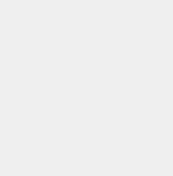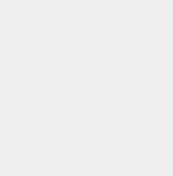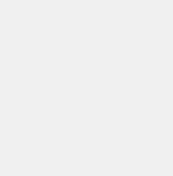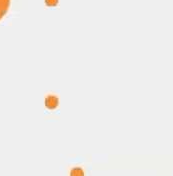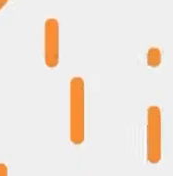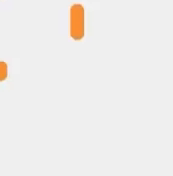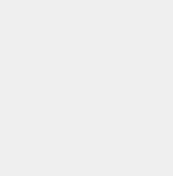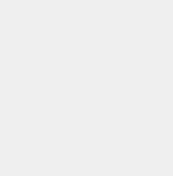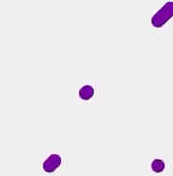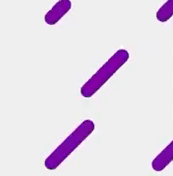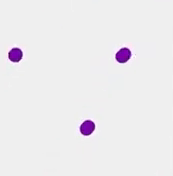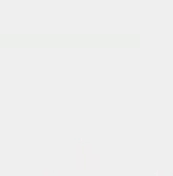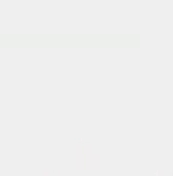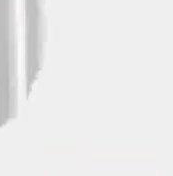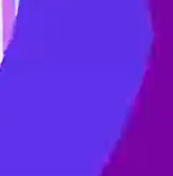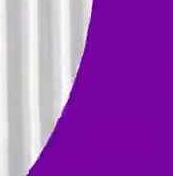Thank you. Thank